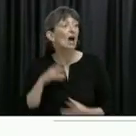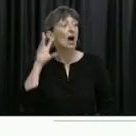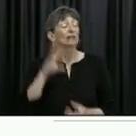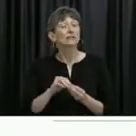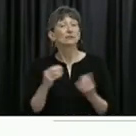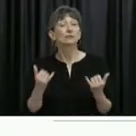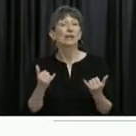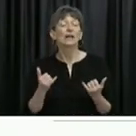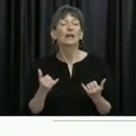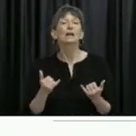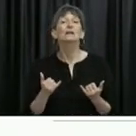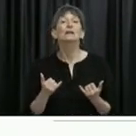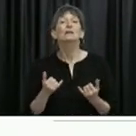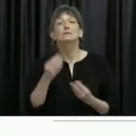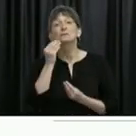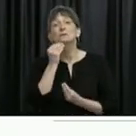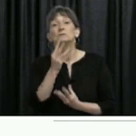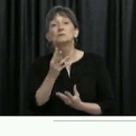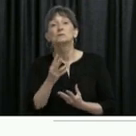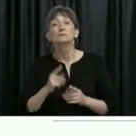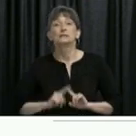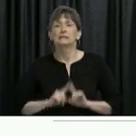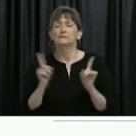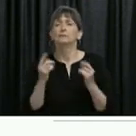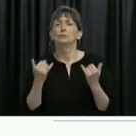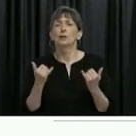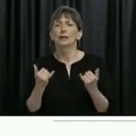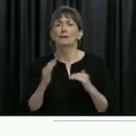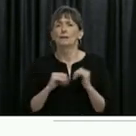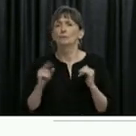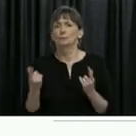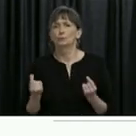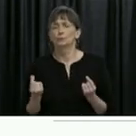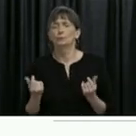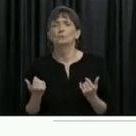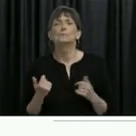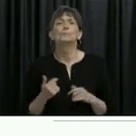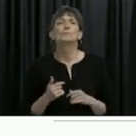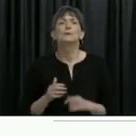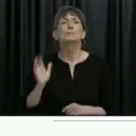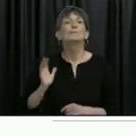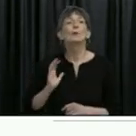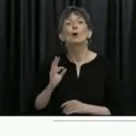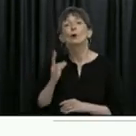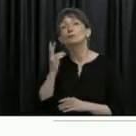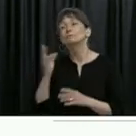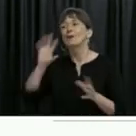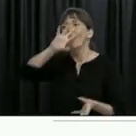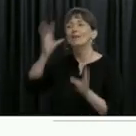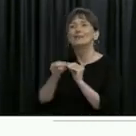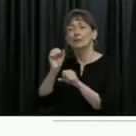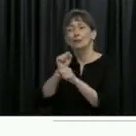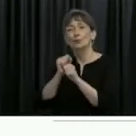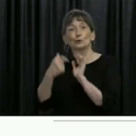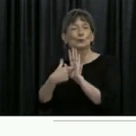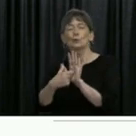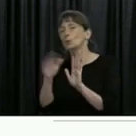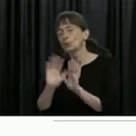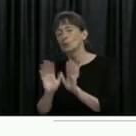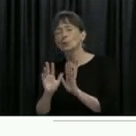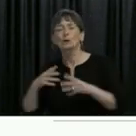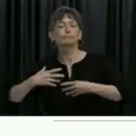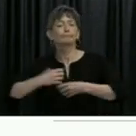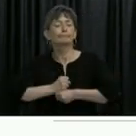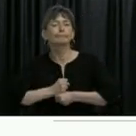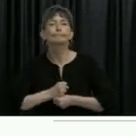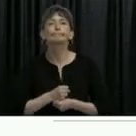work that's aligned with the theme of what's being discussed today, rather than an overview of our work. So, what I'd like to do is just give you a brief